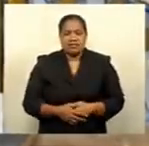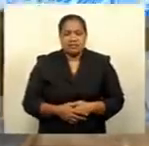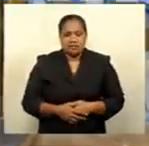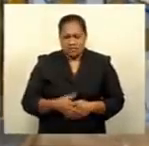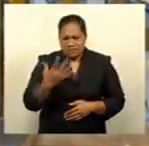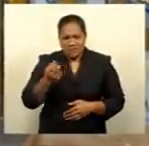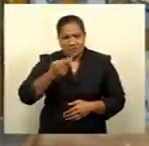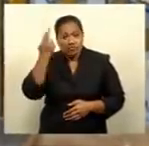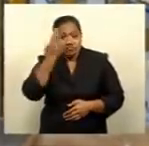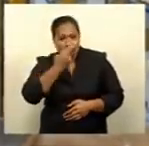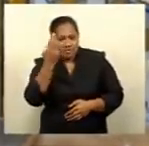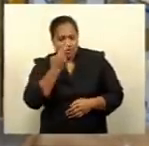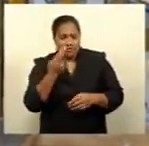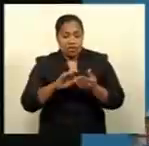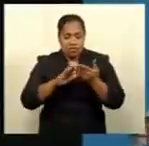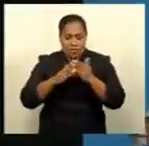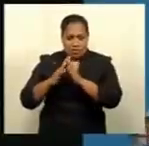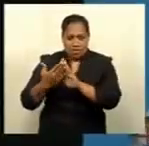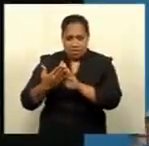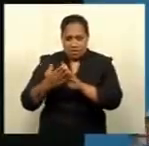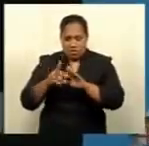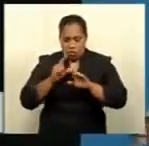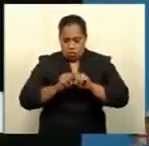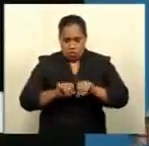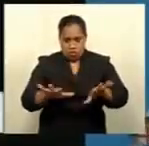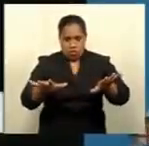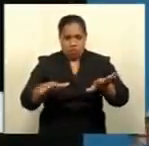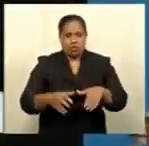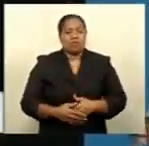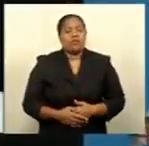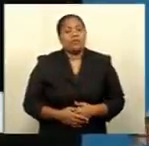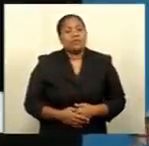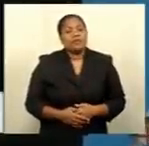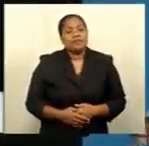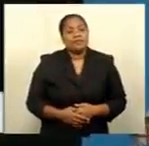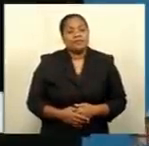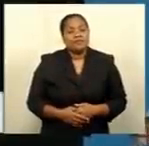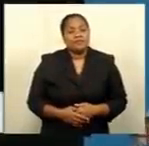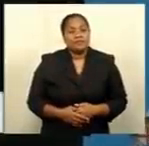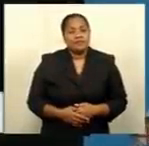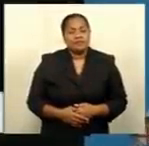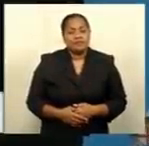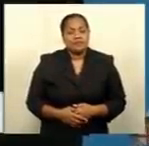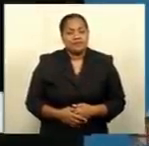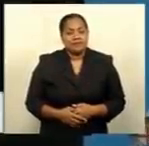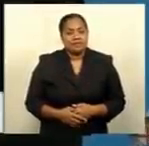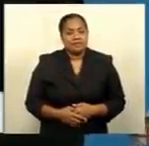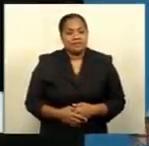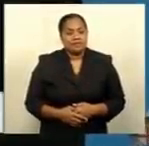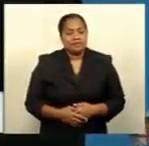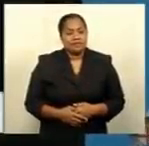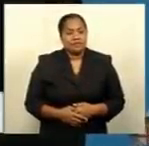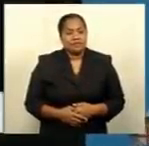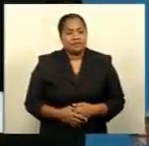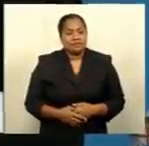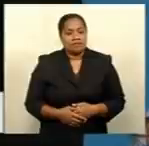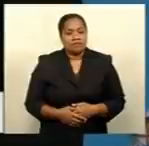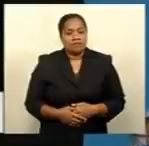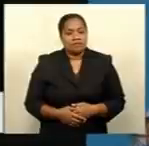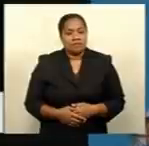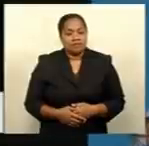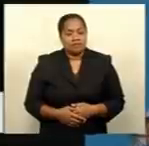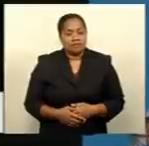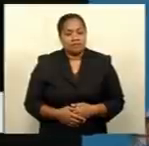of a community outbreak. Screening teams are sweeping the containment zone today, and this is outside the